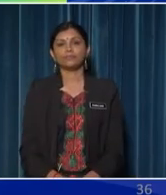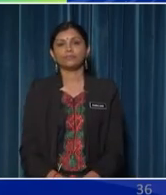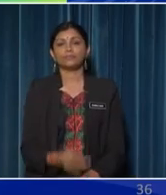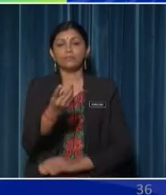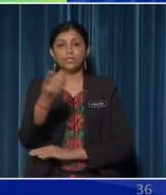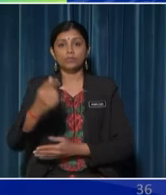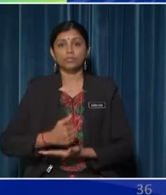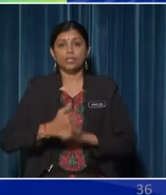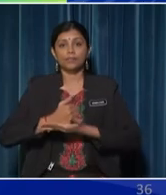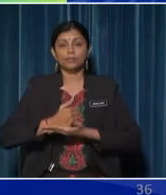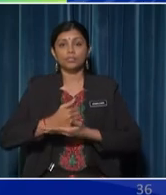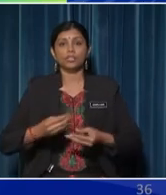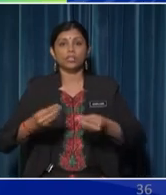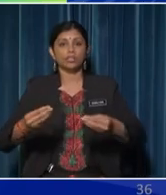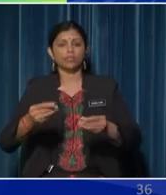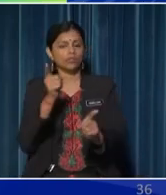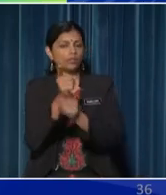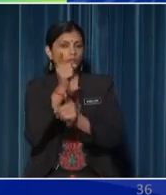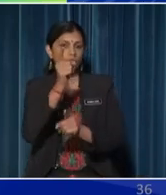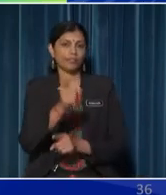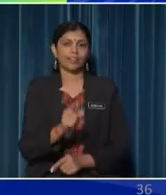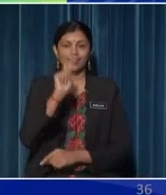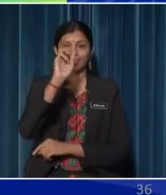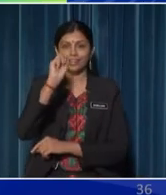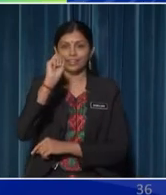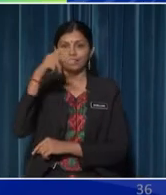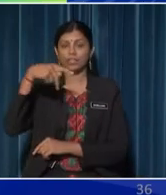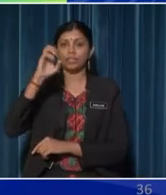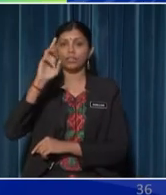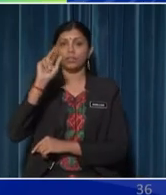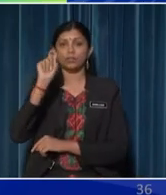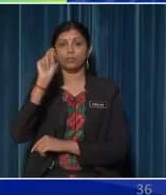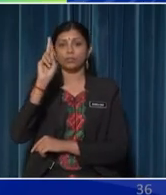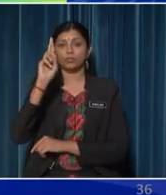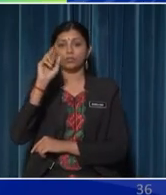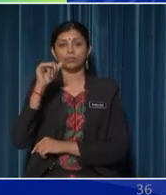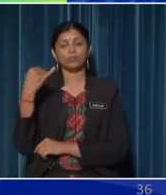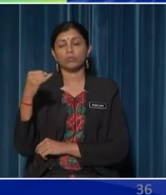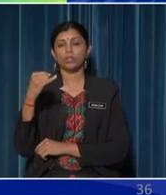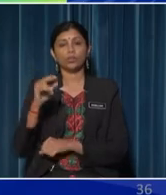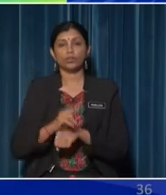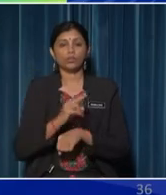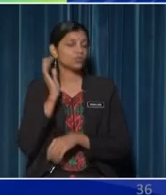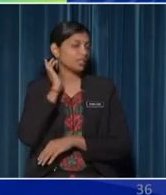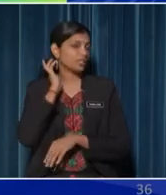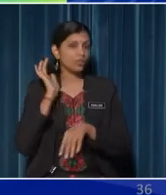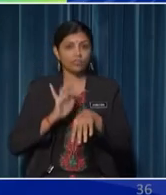will help to give us the exact temperature which cannot be measured by only using our sense of touch